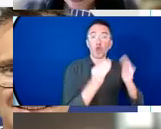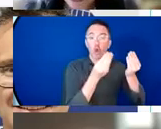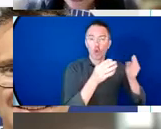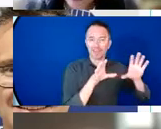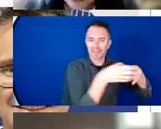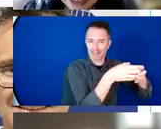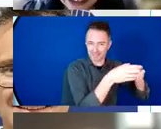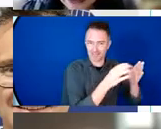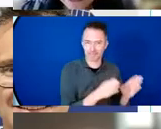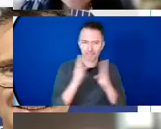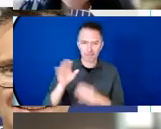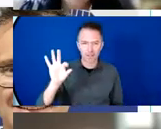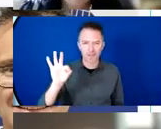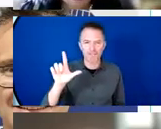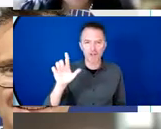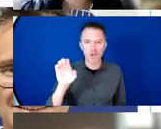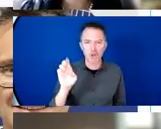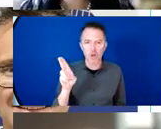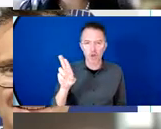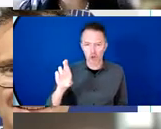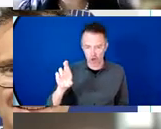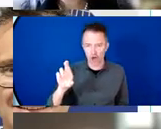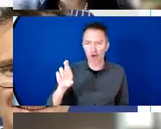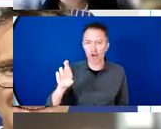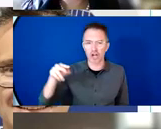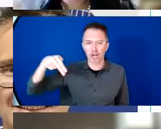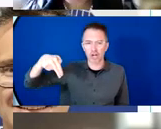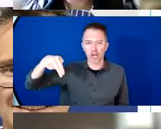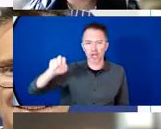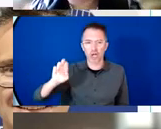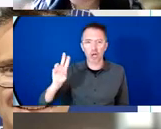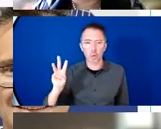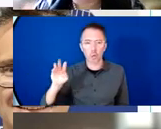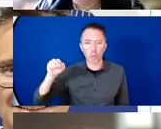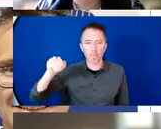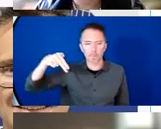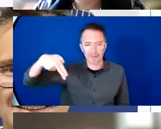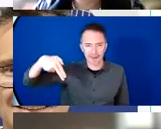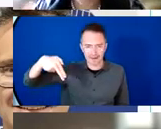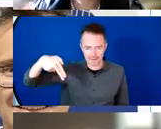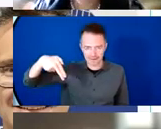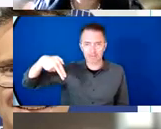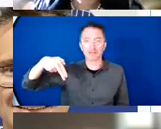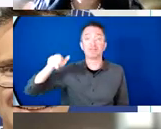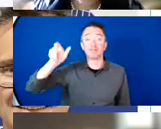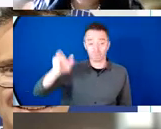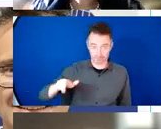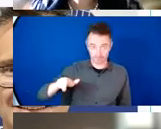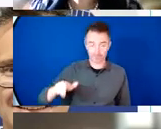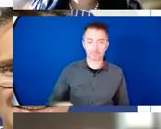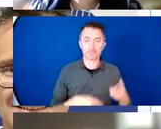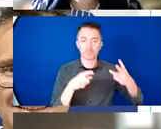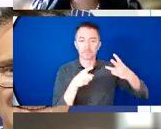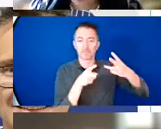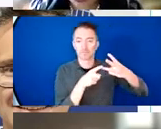Lorelei Goodyear from FP 2030 and Garrett Phillips from the Africa Development Bank. Warmly